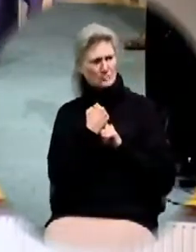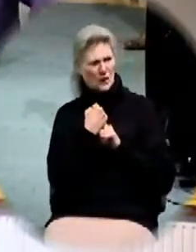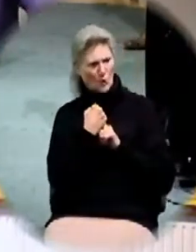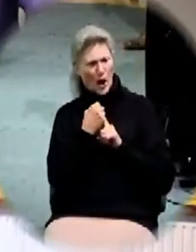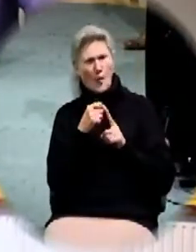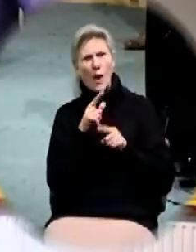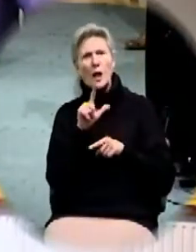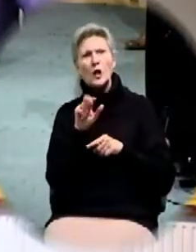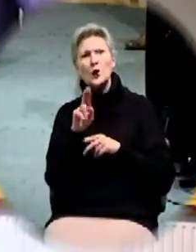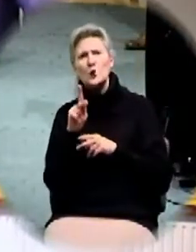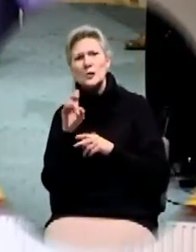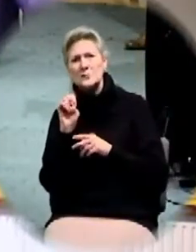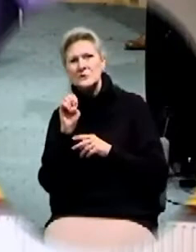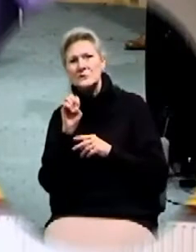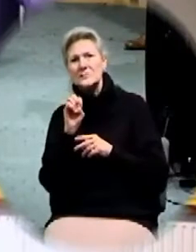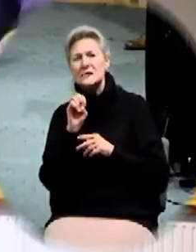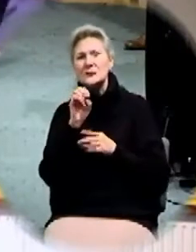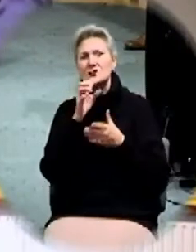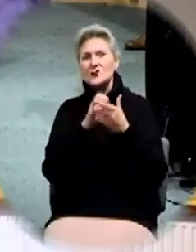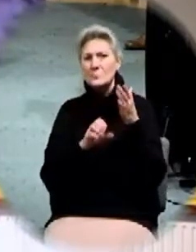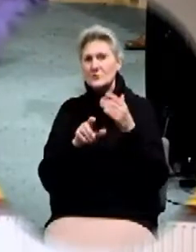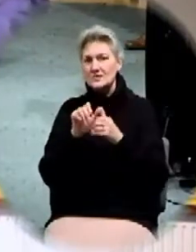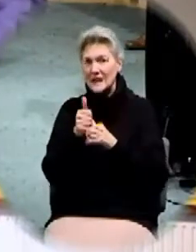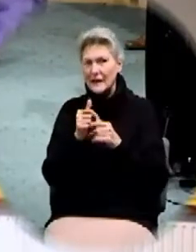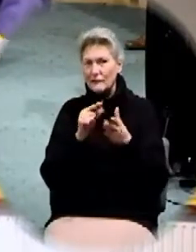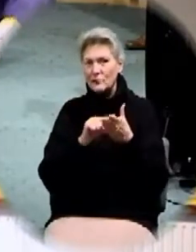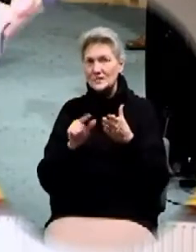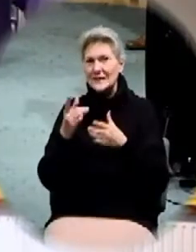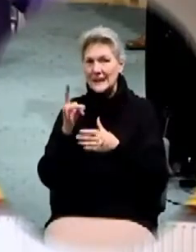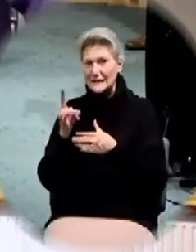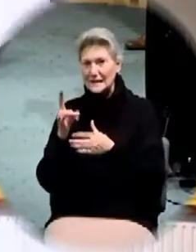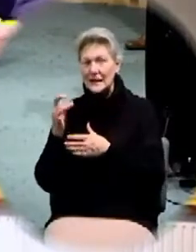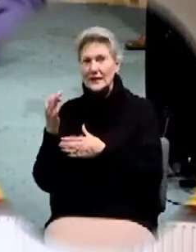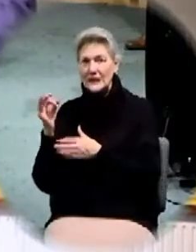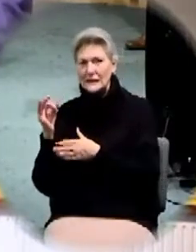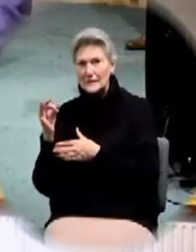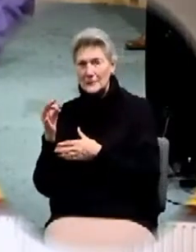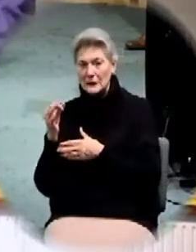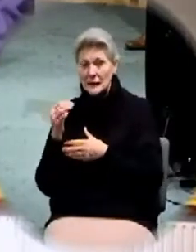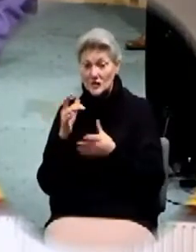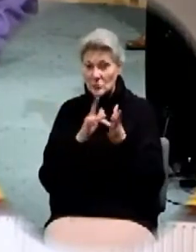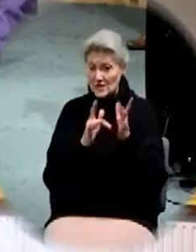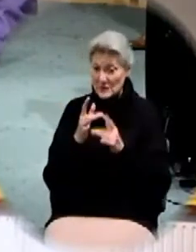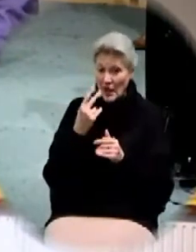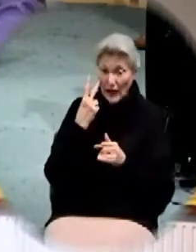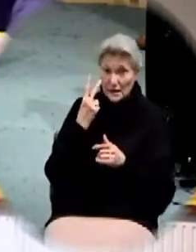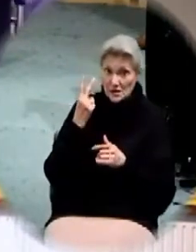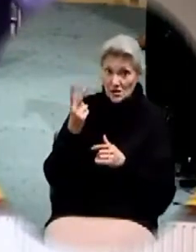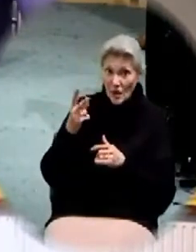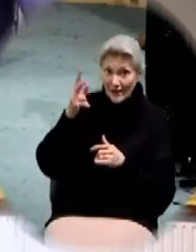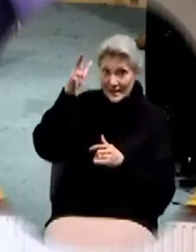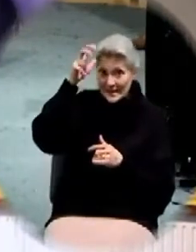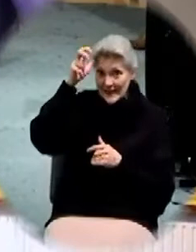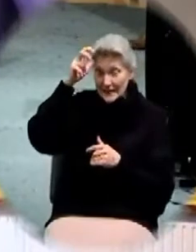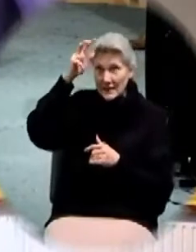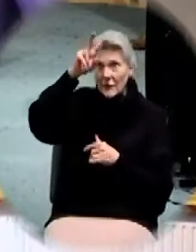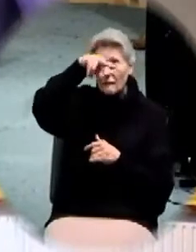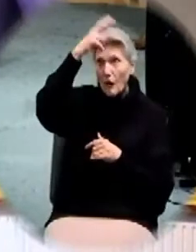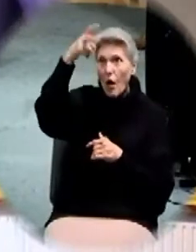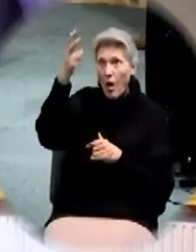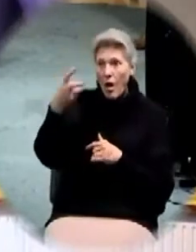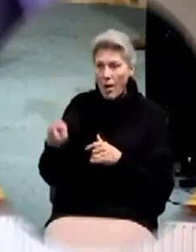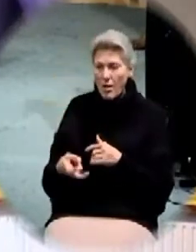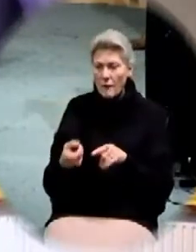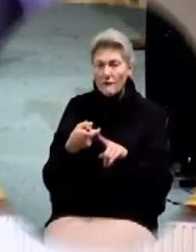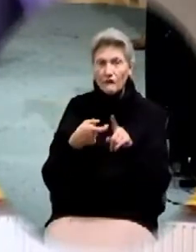it today Luke chapter 10 verses 18 19 Jesus told them I saw Satan fall from heaven like a